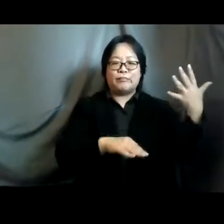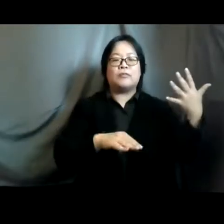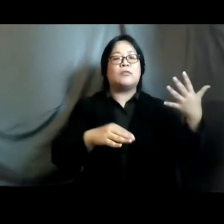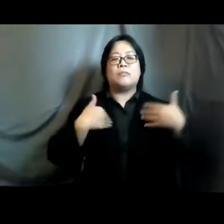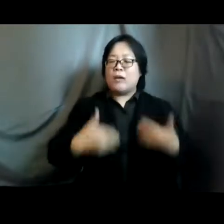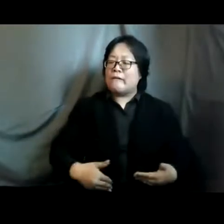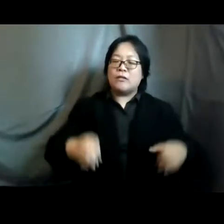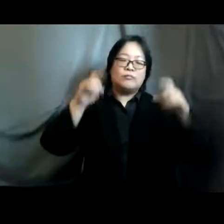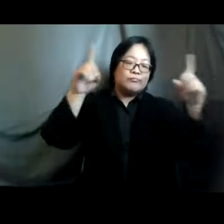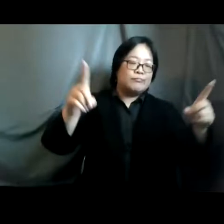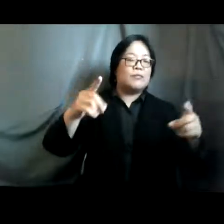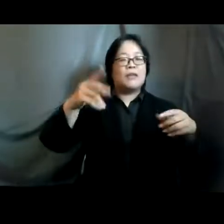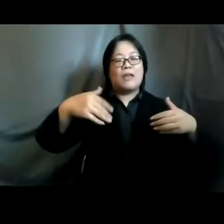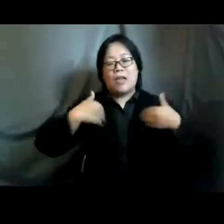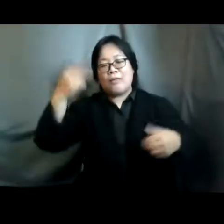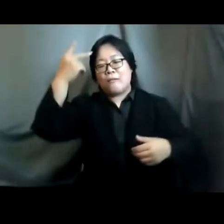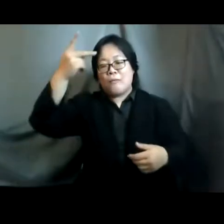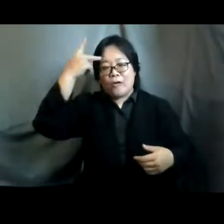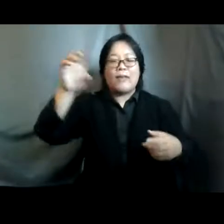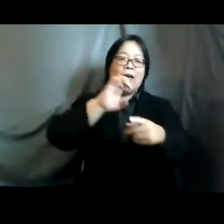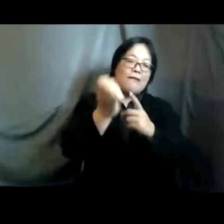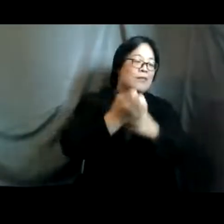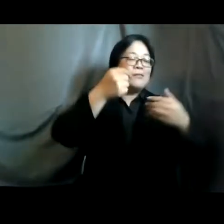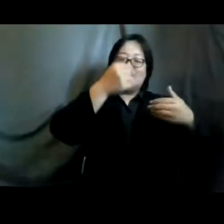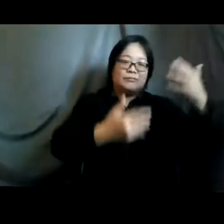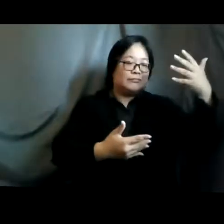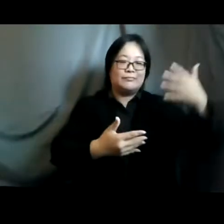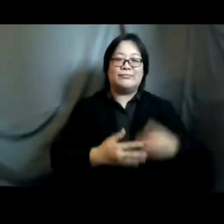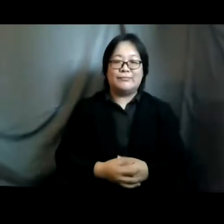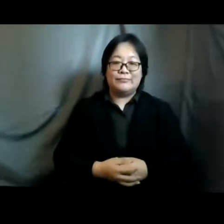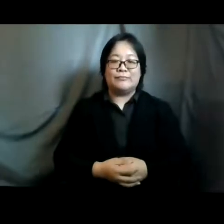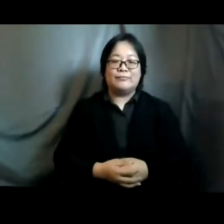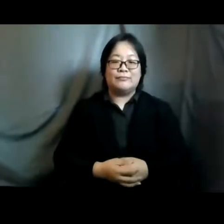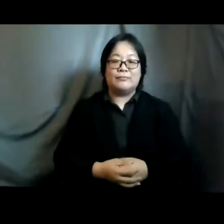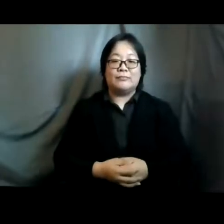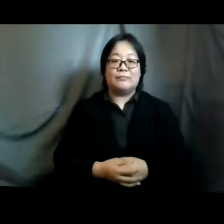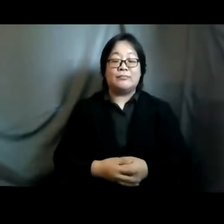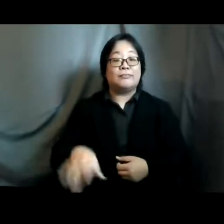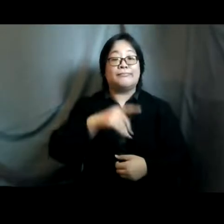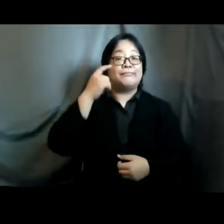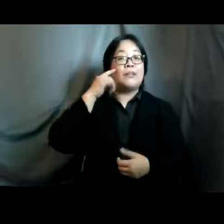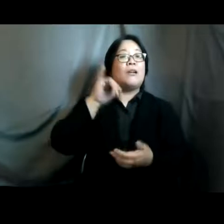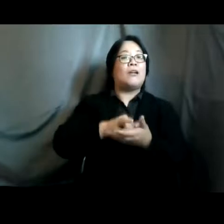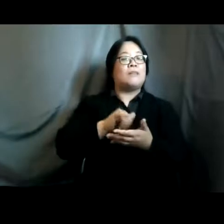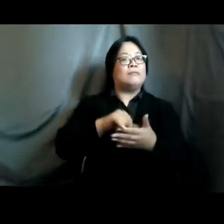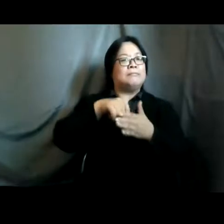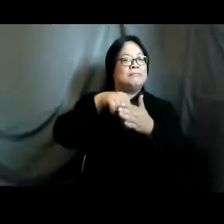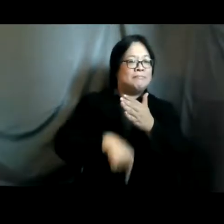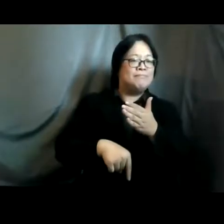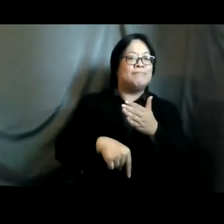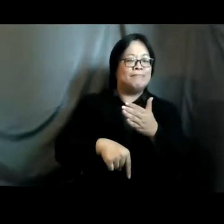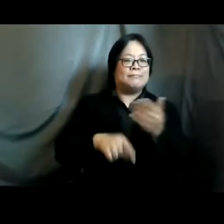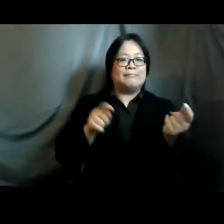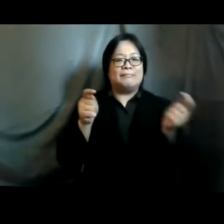health politics environment and so on so forth um it was then considered the most comprehensive and resulted in many of the